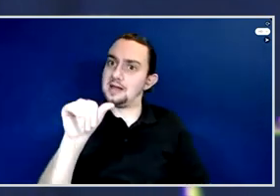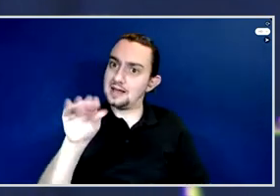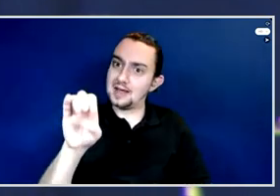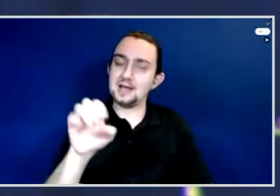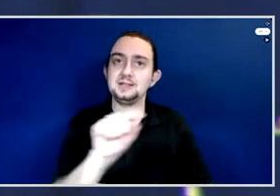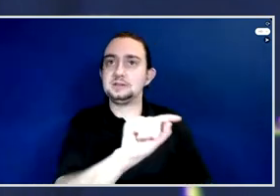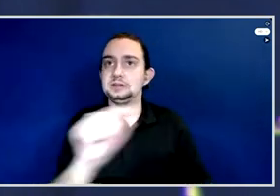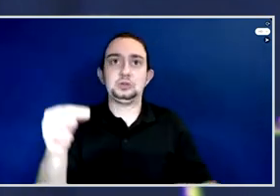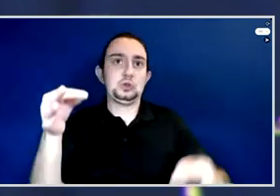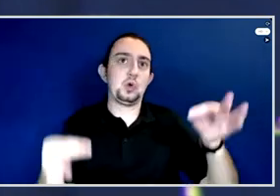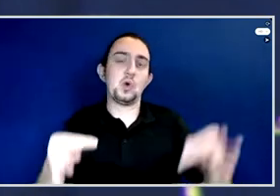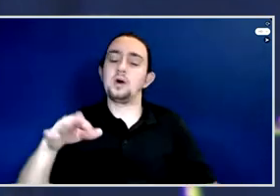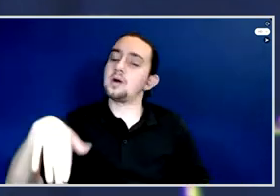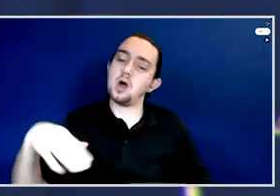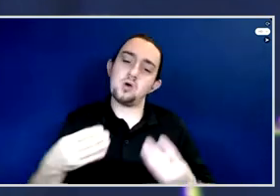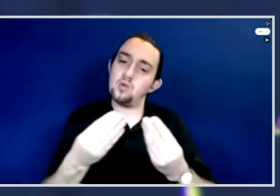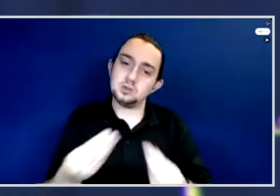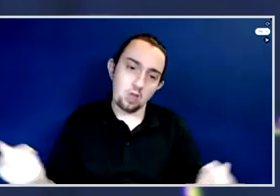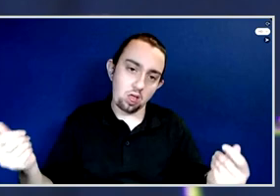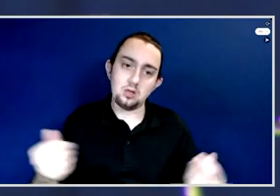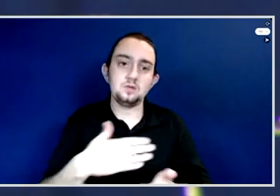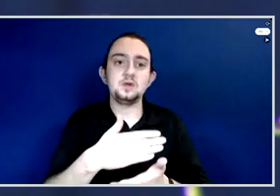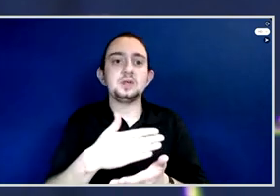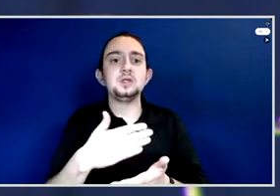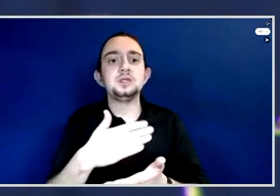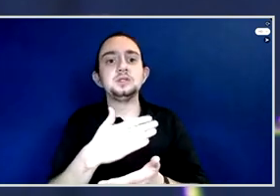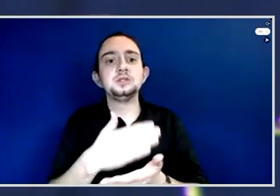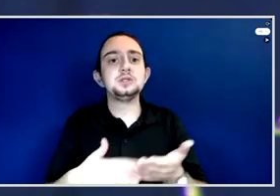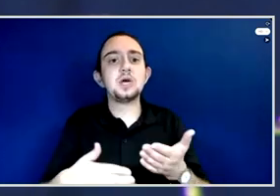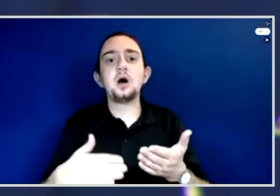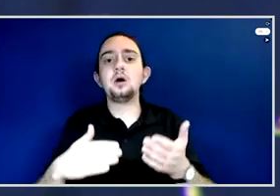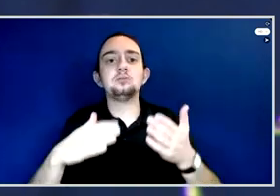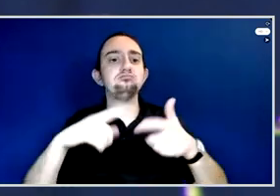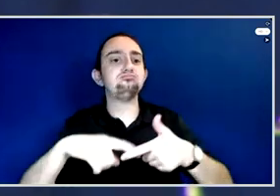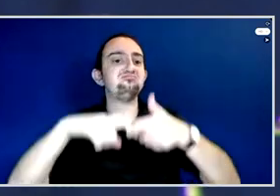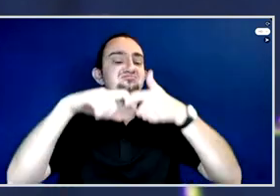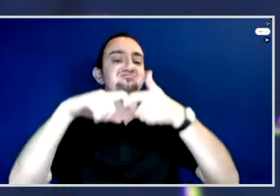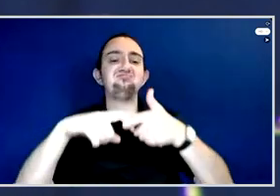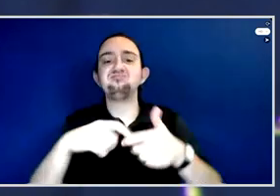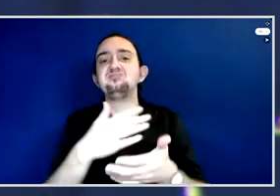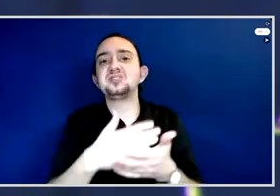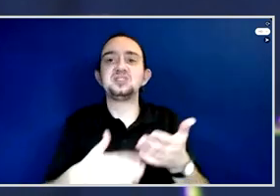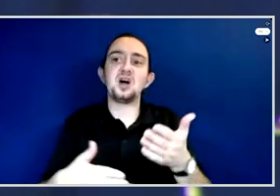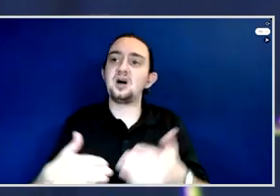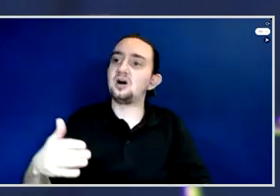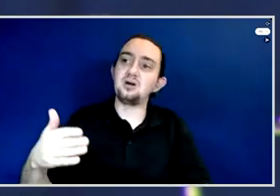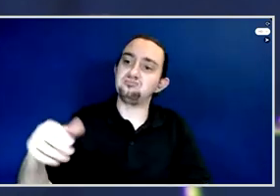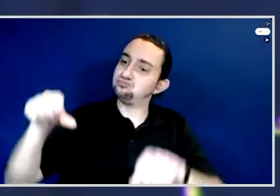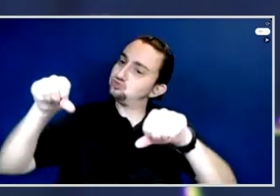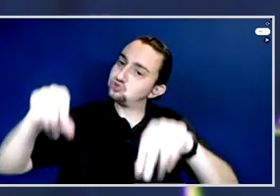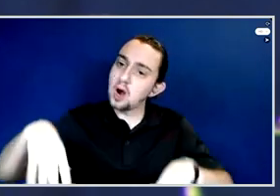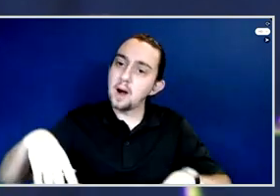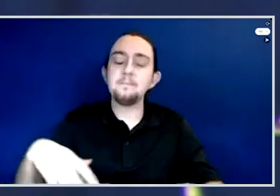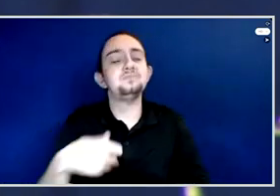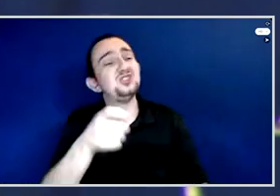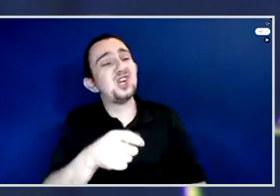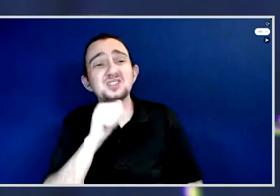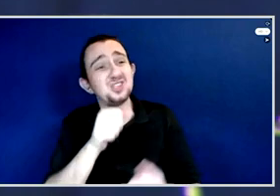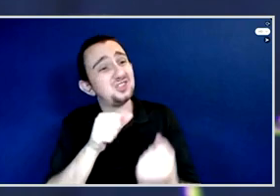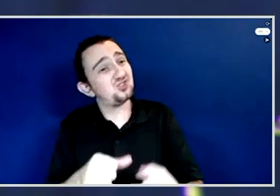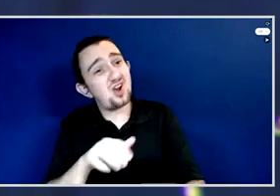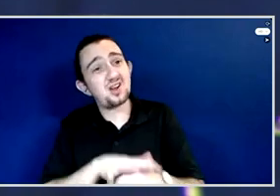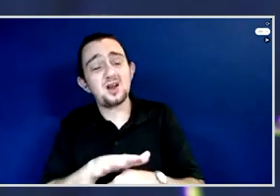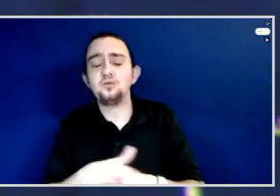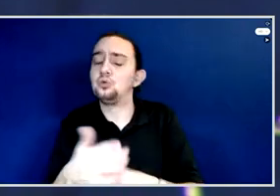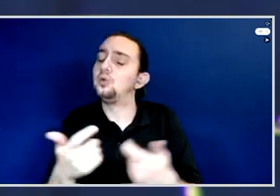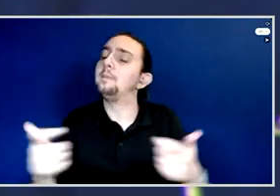them are quitted because the charges are not that strong to actually prosecute. So I think that is a major challenge that